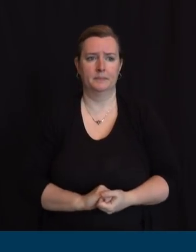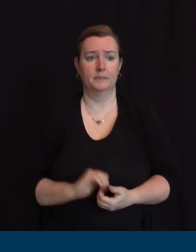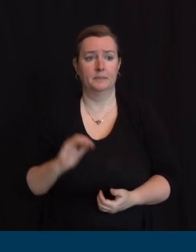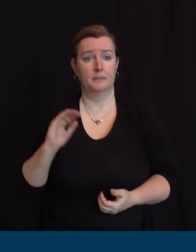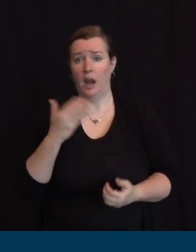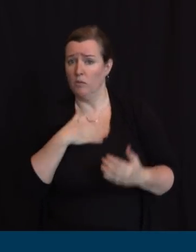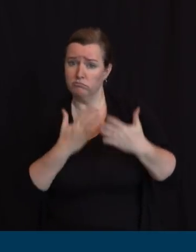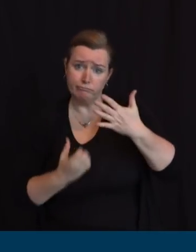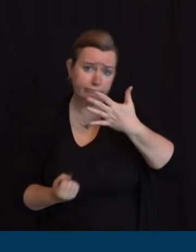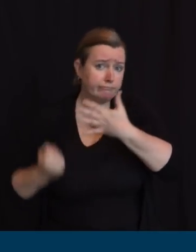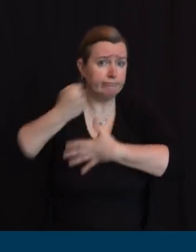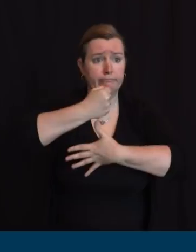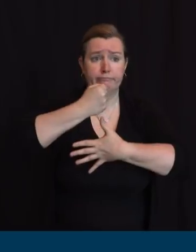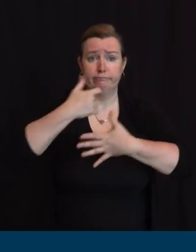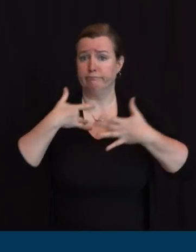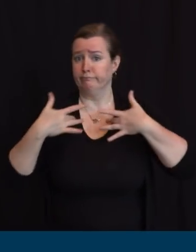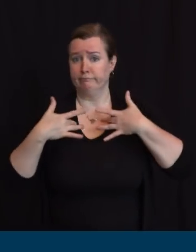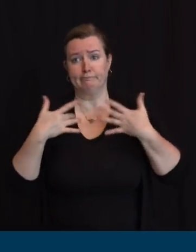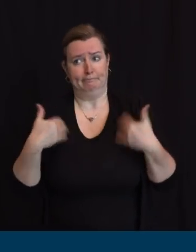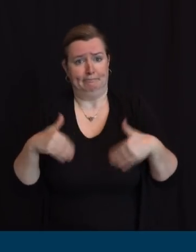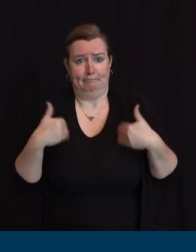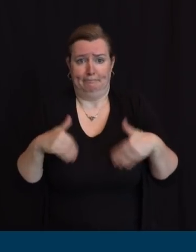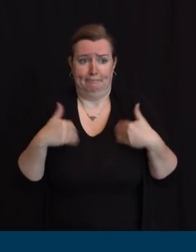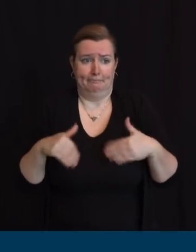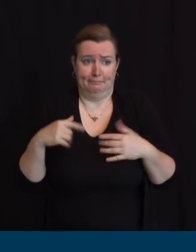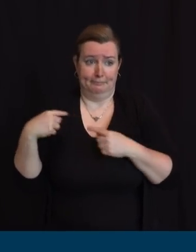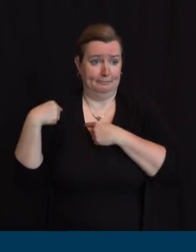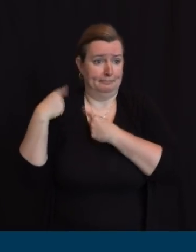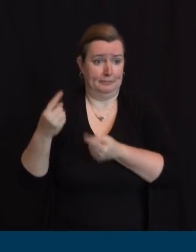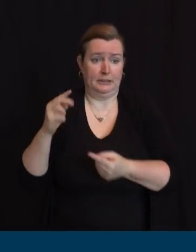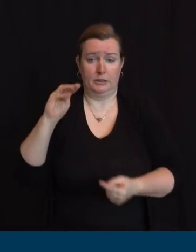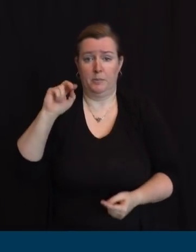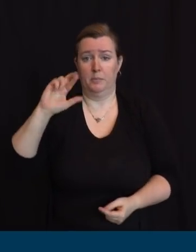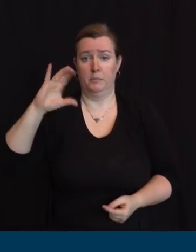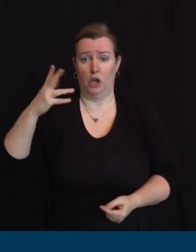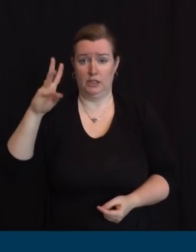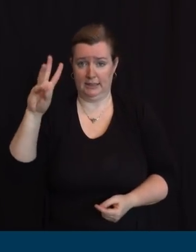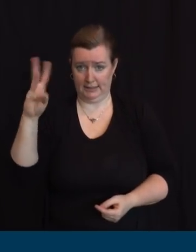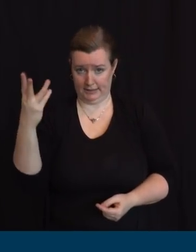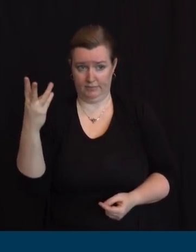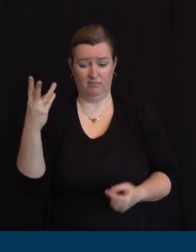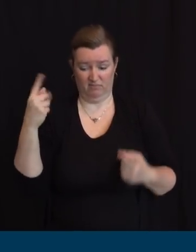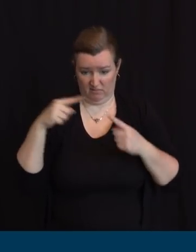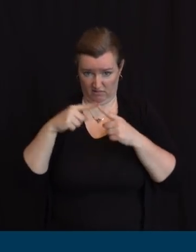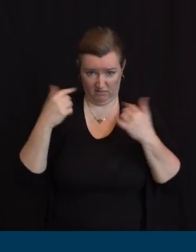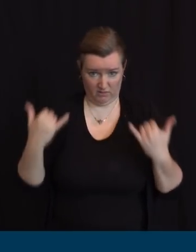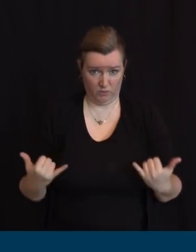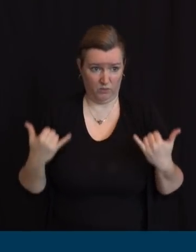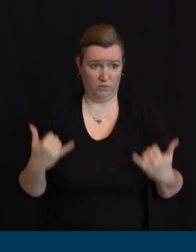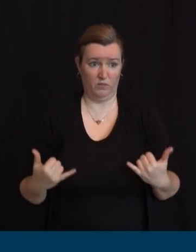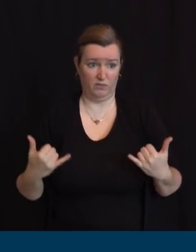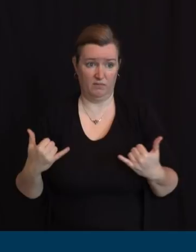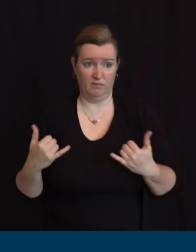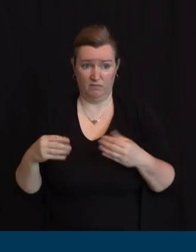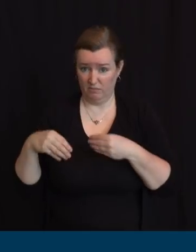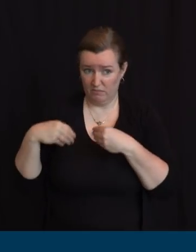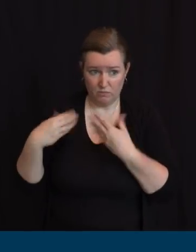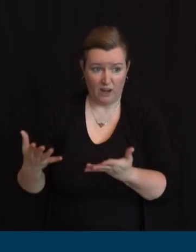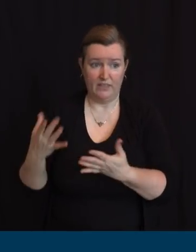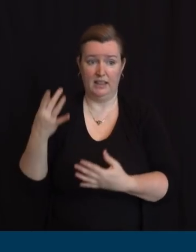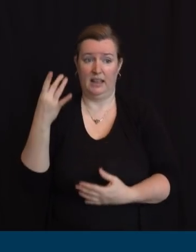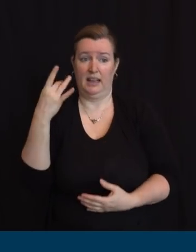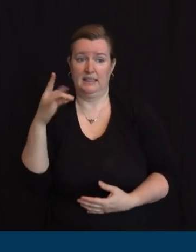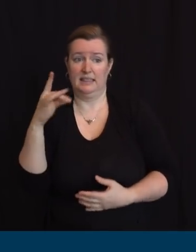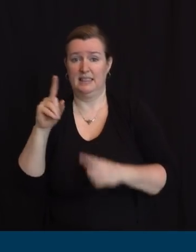6th, we've issued 18 orders or guidances to long-term care facilities